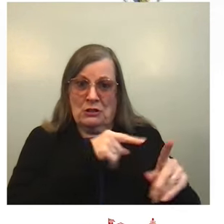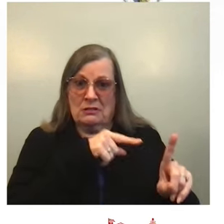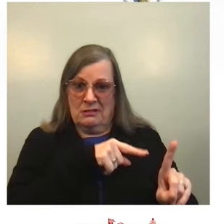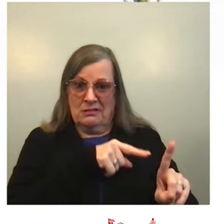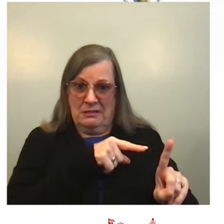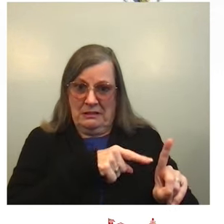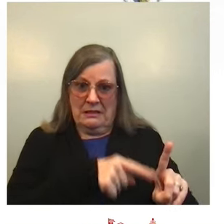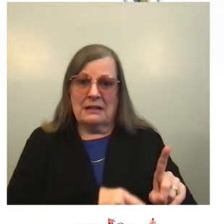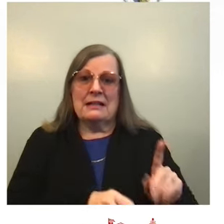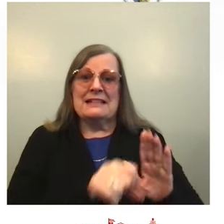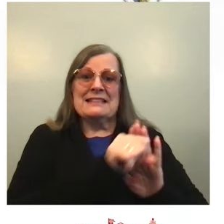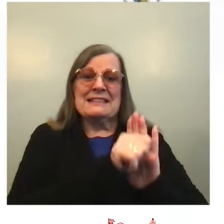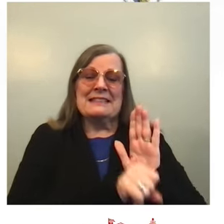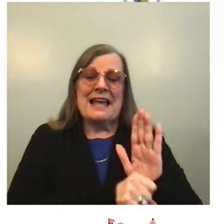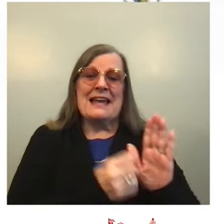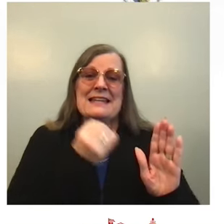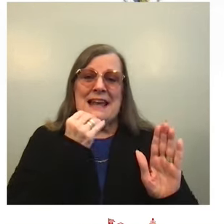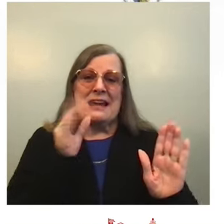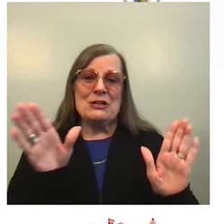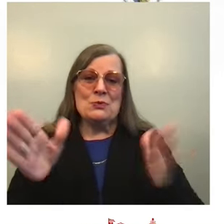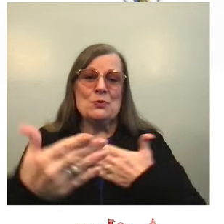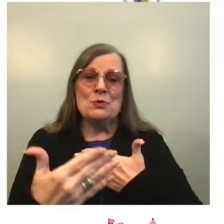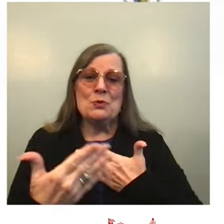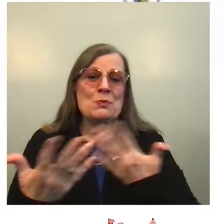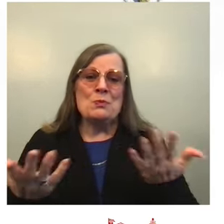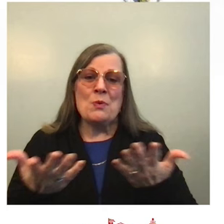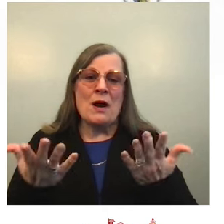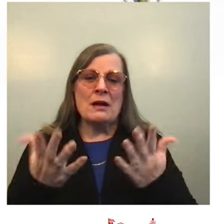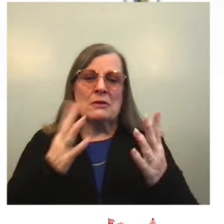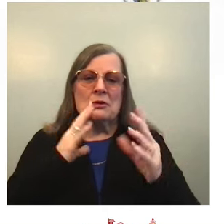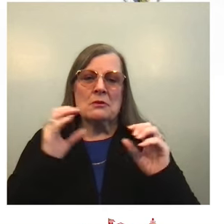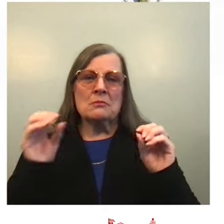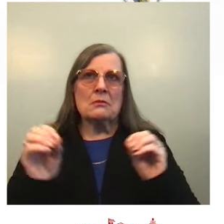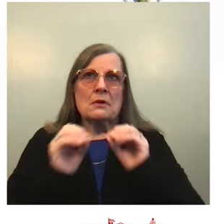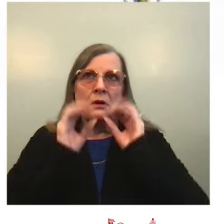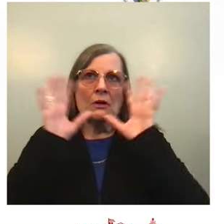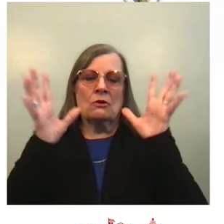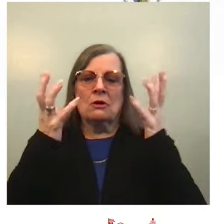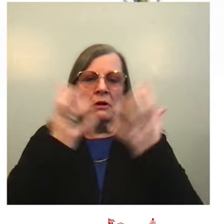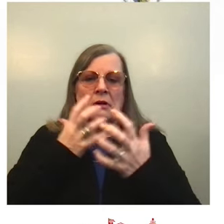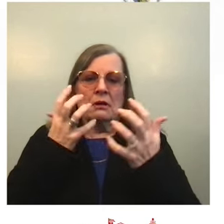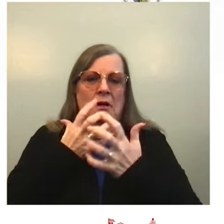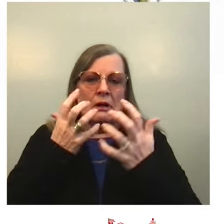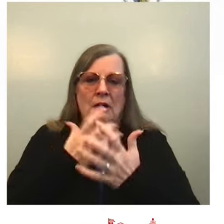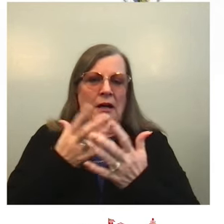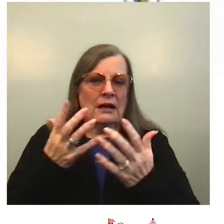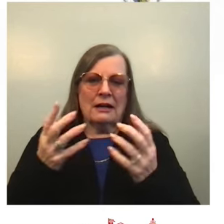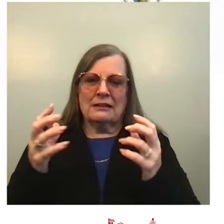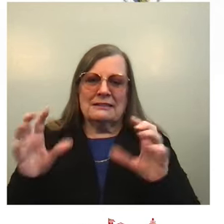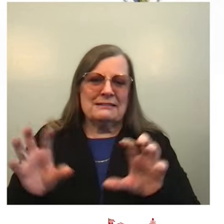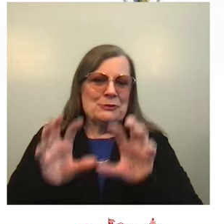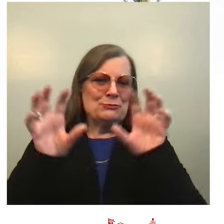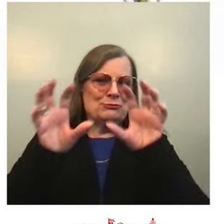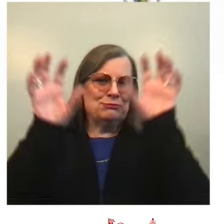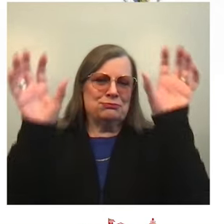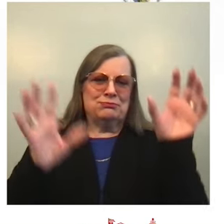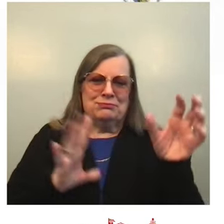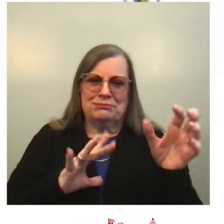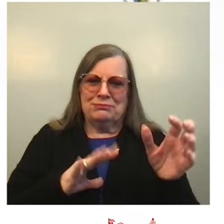joy of the holidays all come together in a recreation of Santa's workshop.